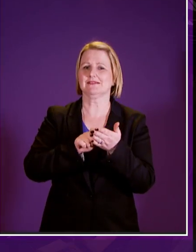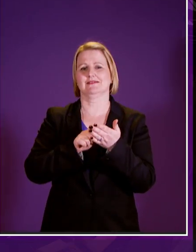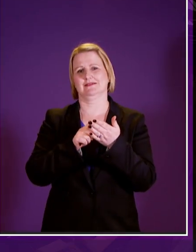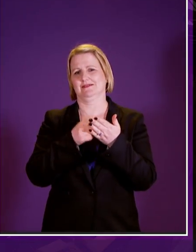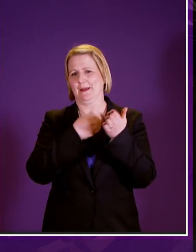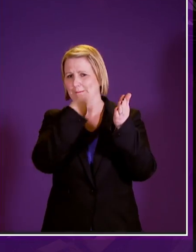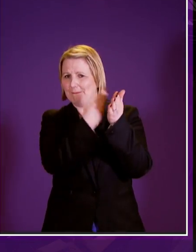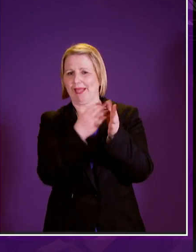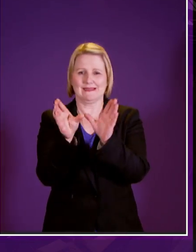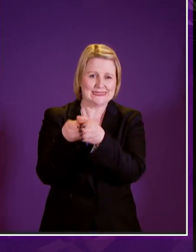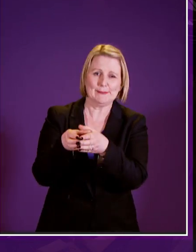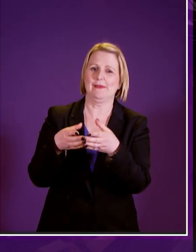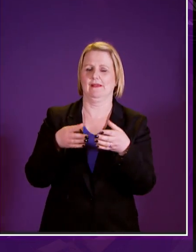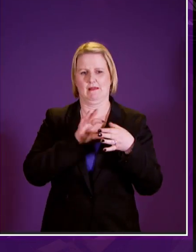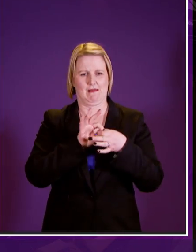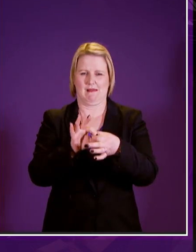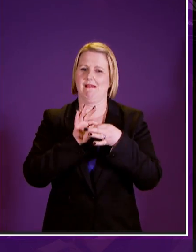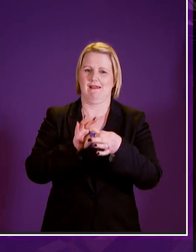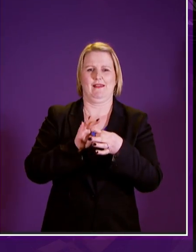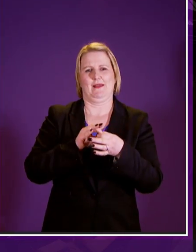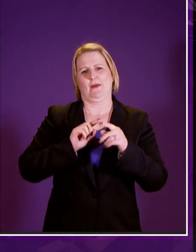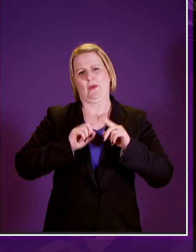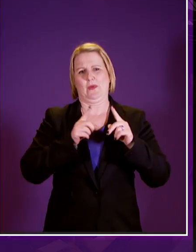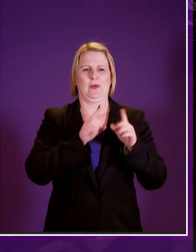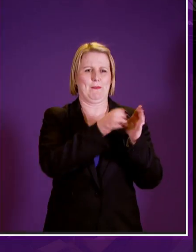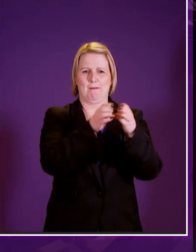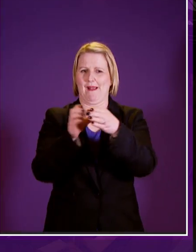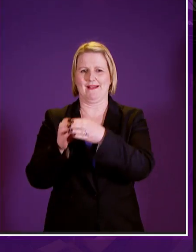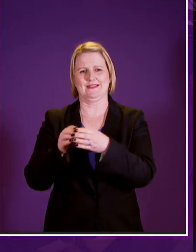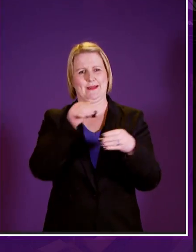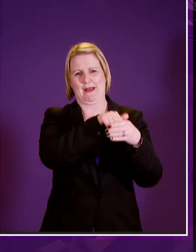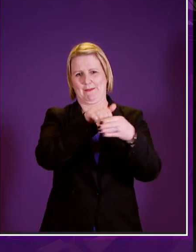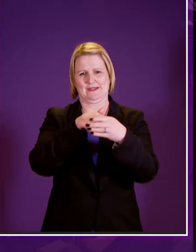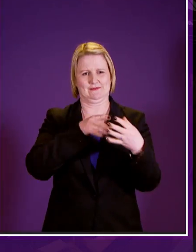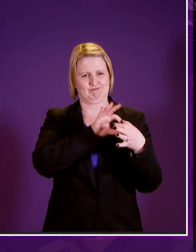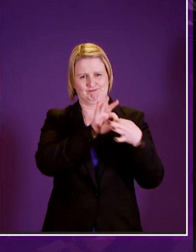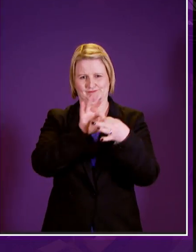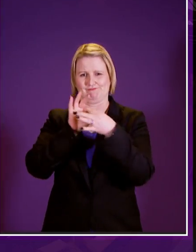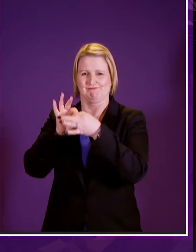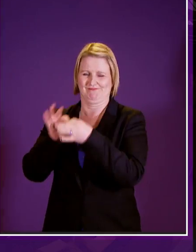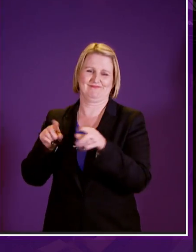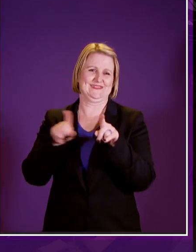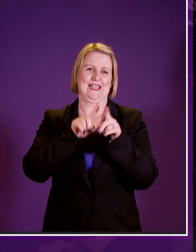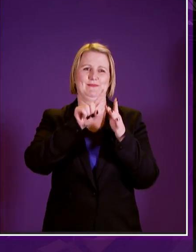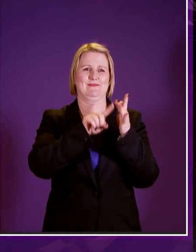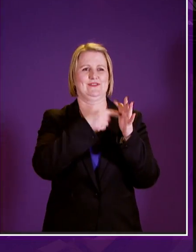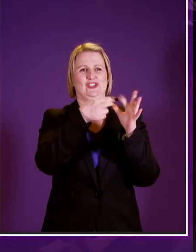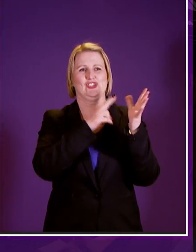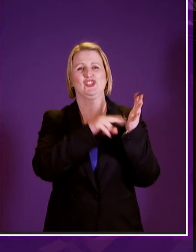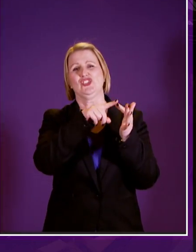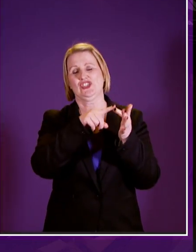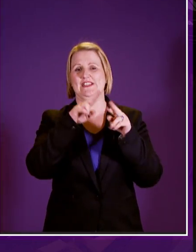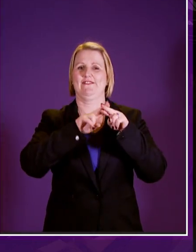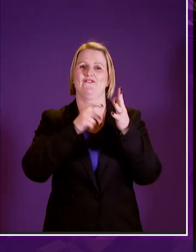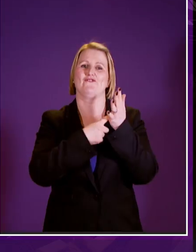with the bill team to work with members across different parties and most of all to have worked with jean freeman as the minister and her